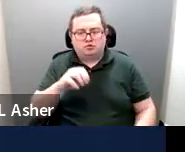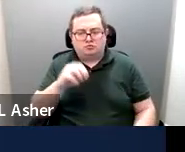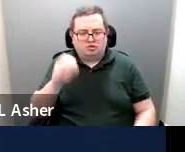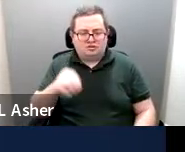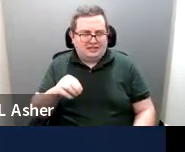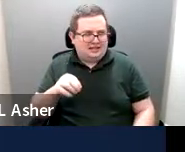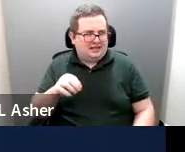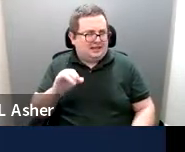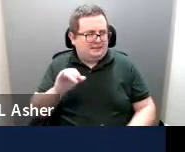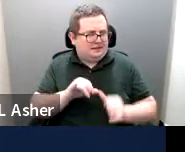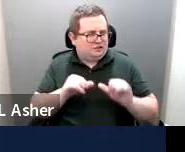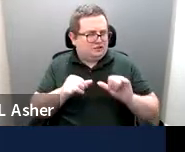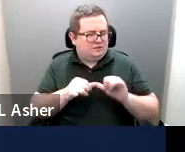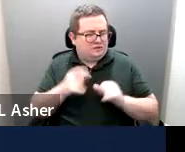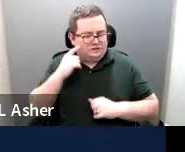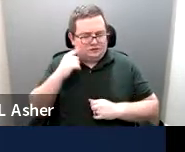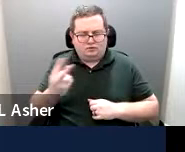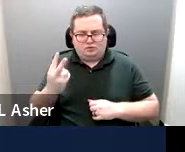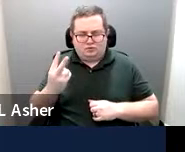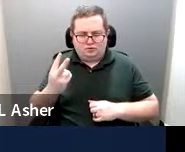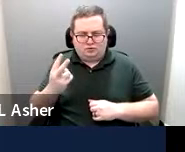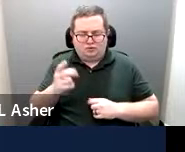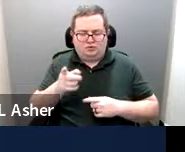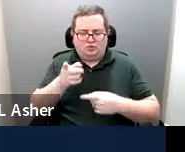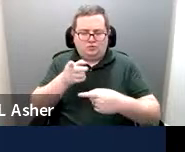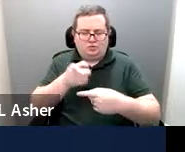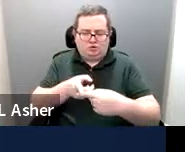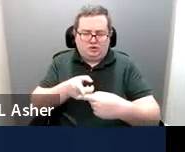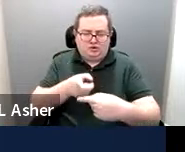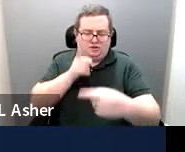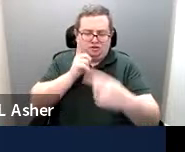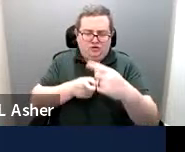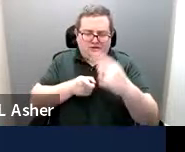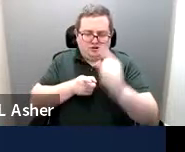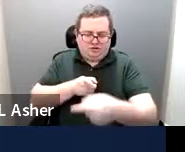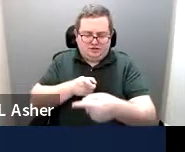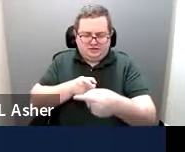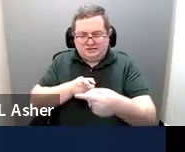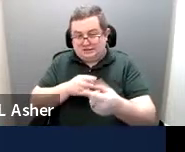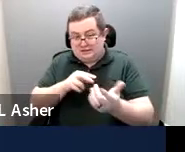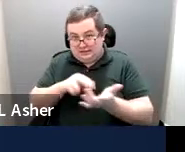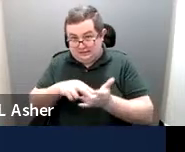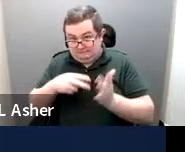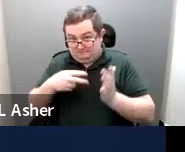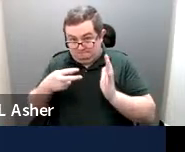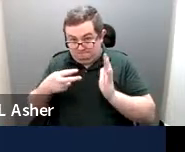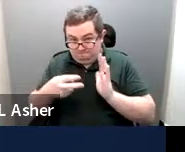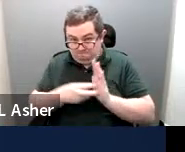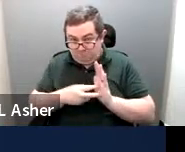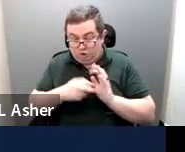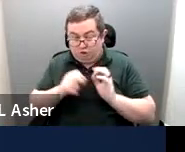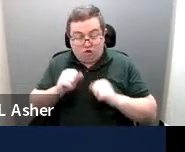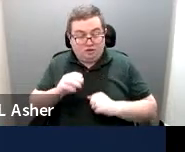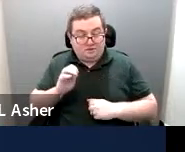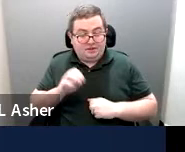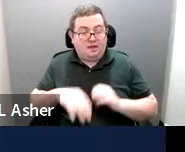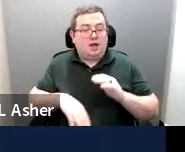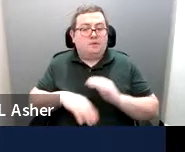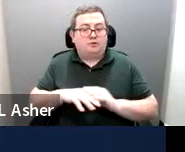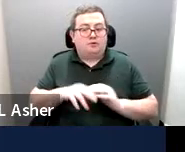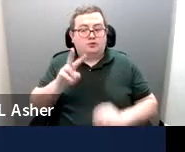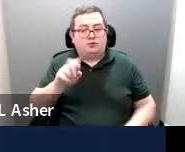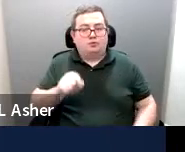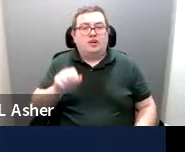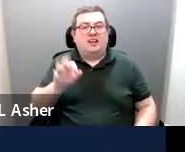measurement in the two direction, two directions that does that mean that there could be up to a 2